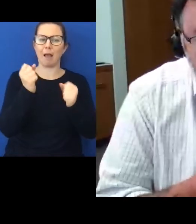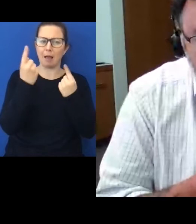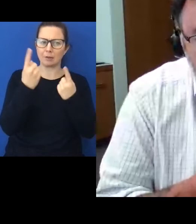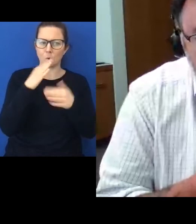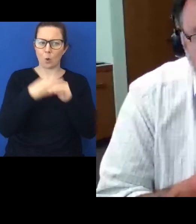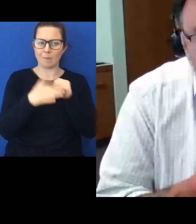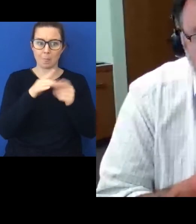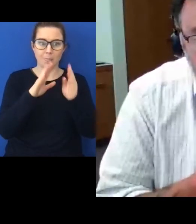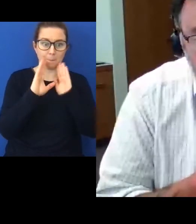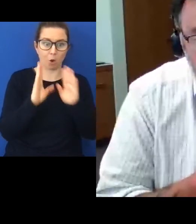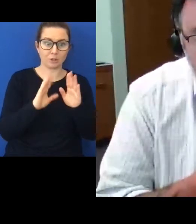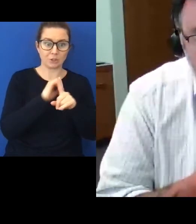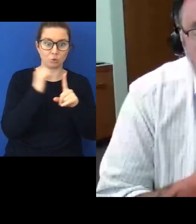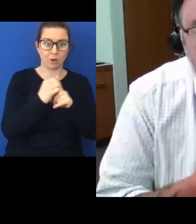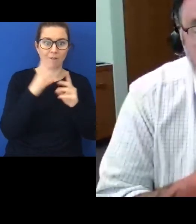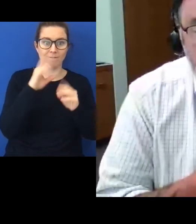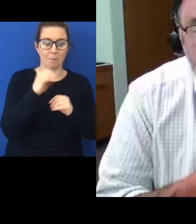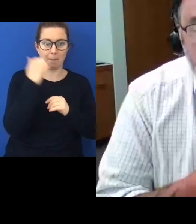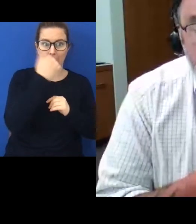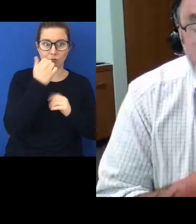situation of Māori in New Zealand.